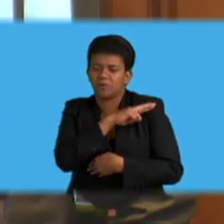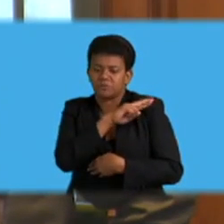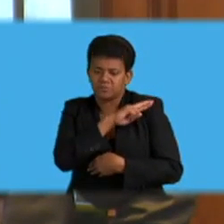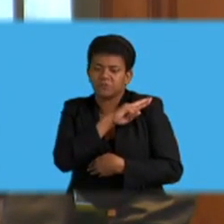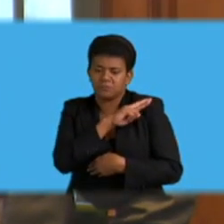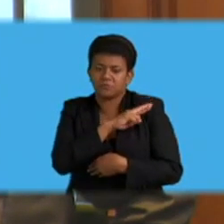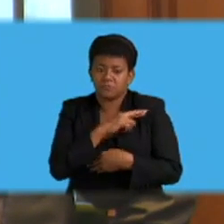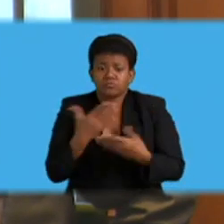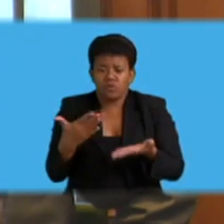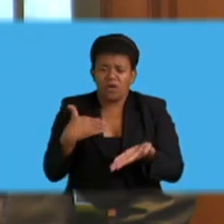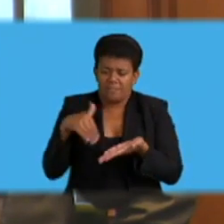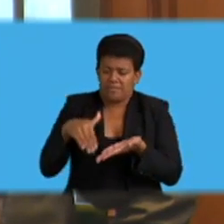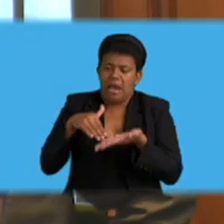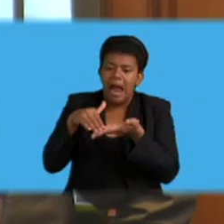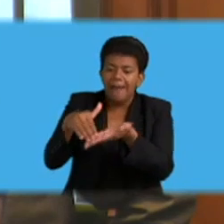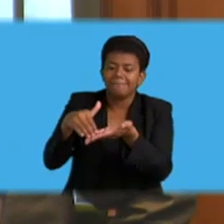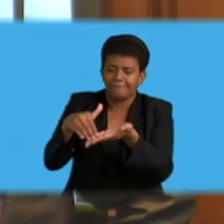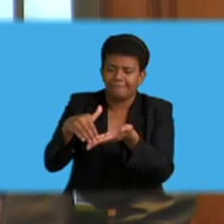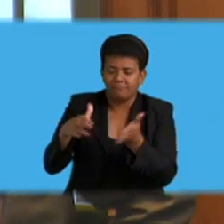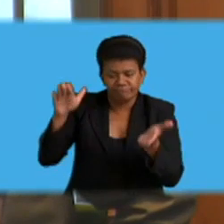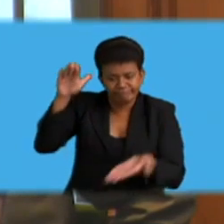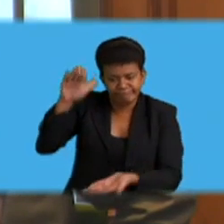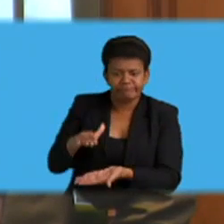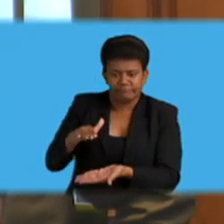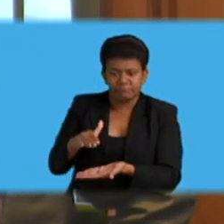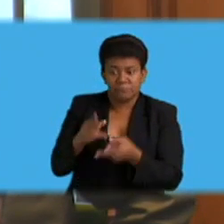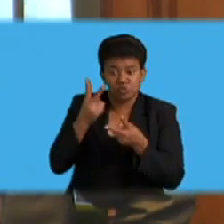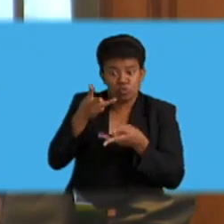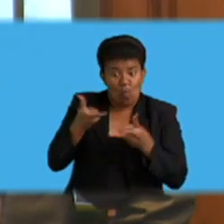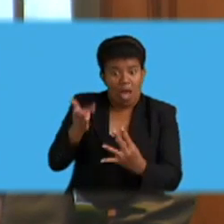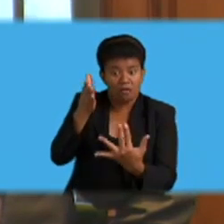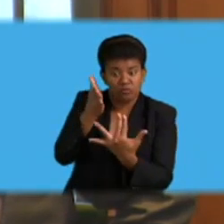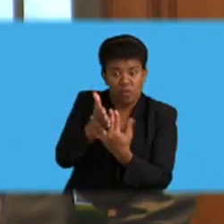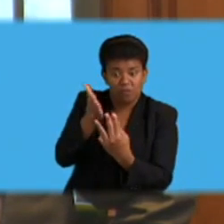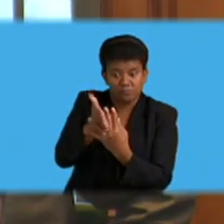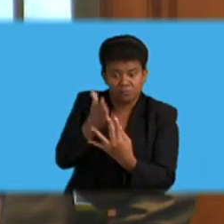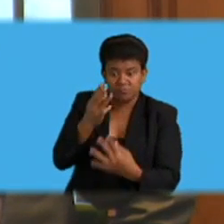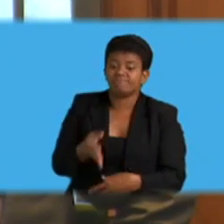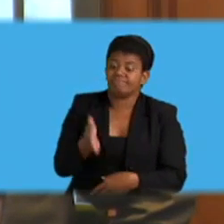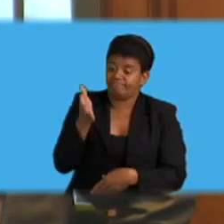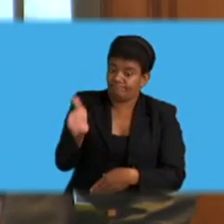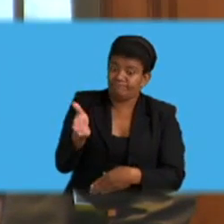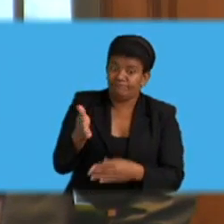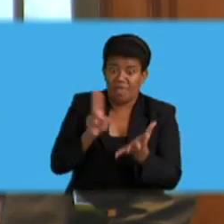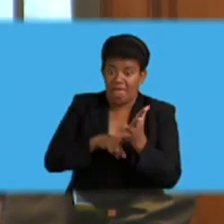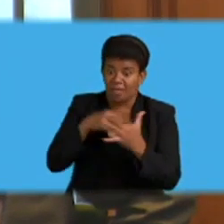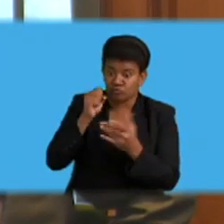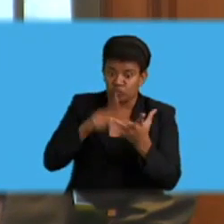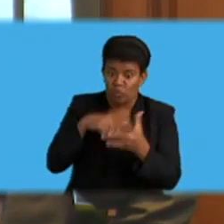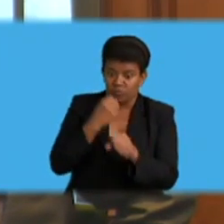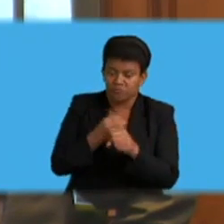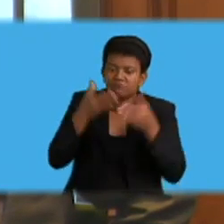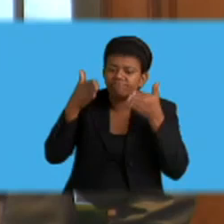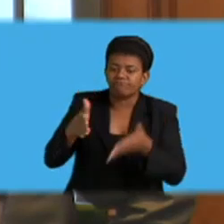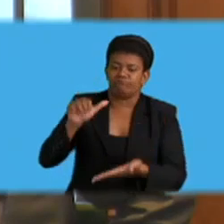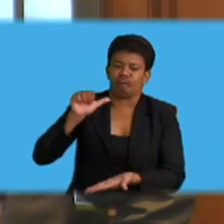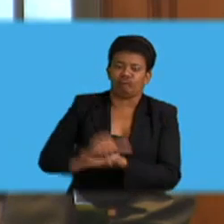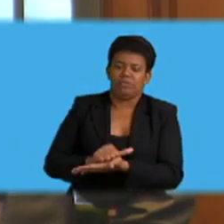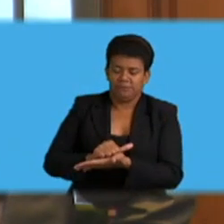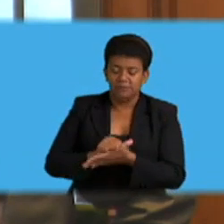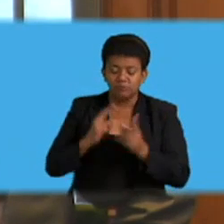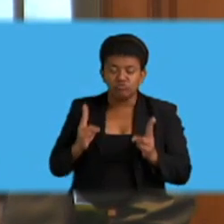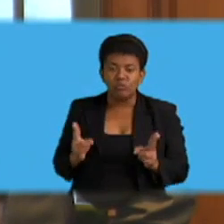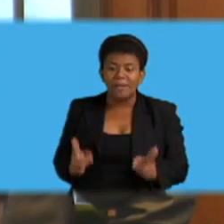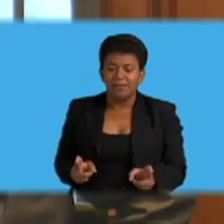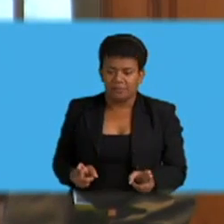approaches. The NGO approaches into this, mostly it's rights-based. Educating the rights, advocacy, as the